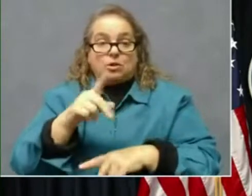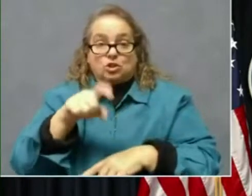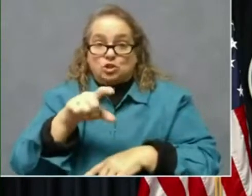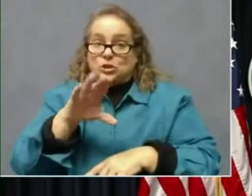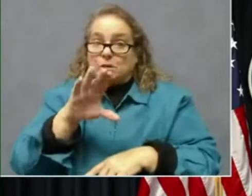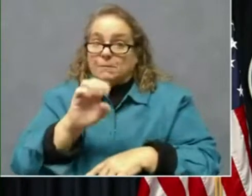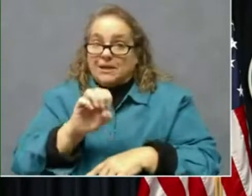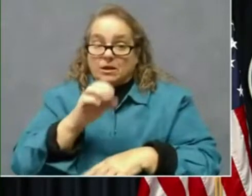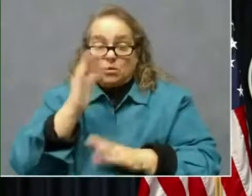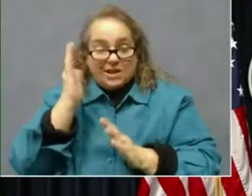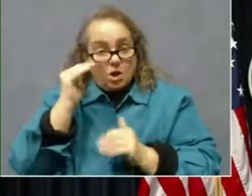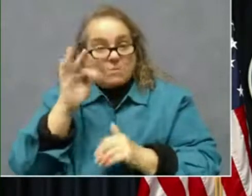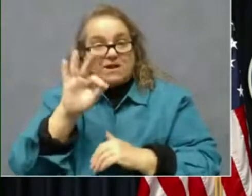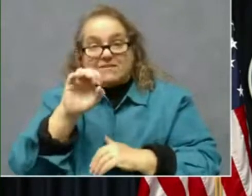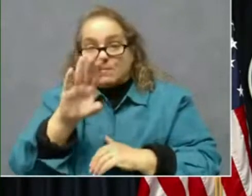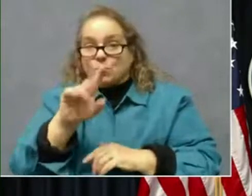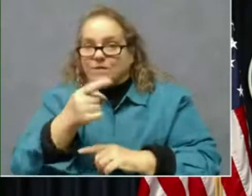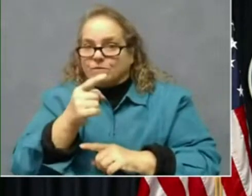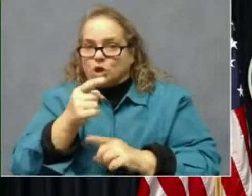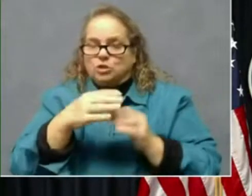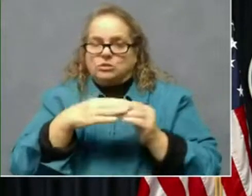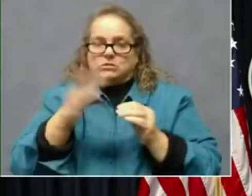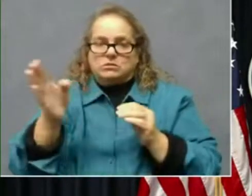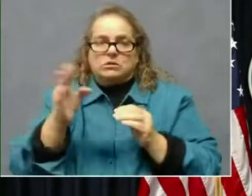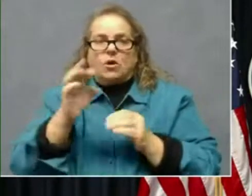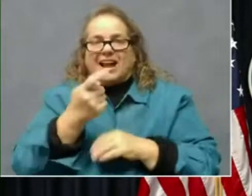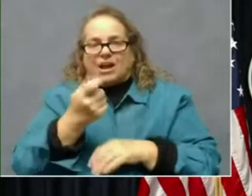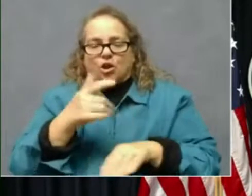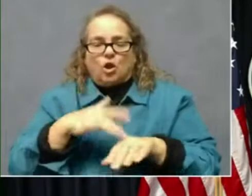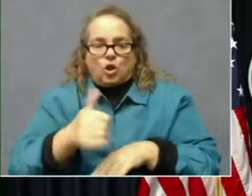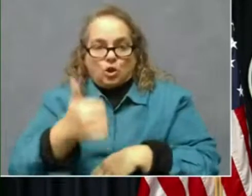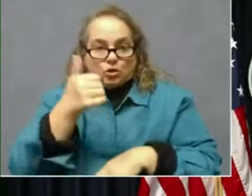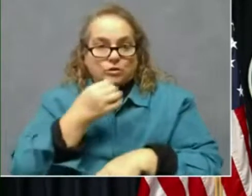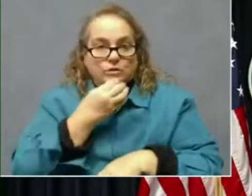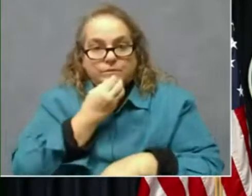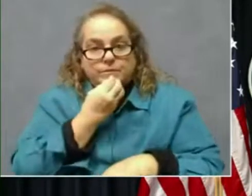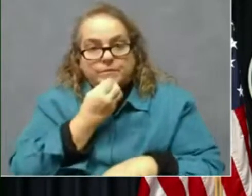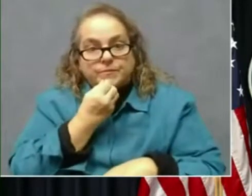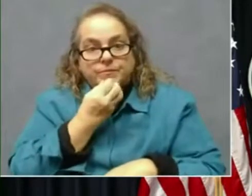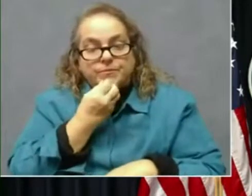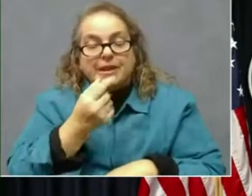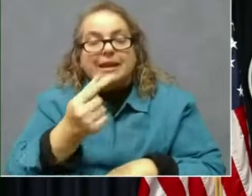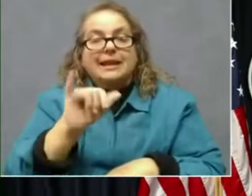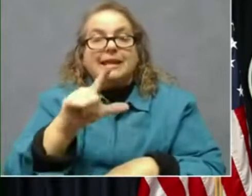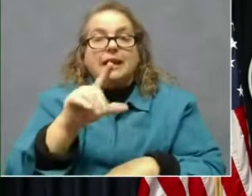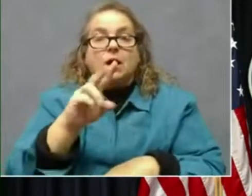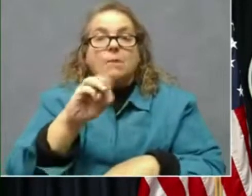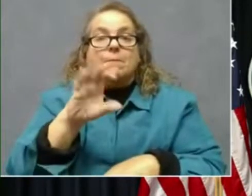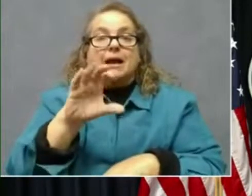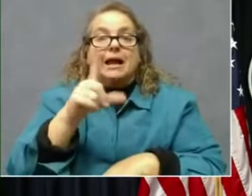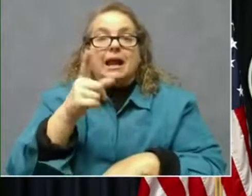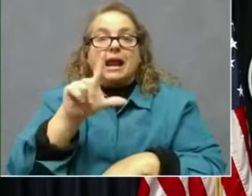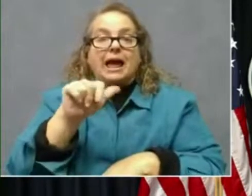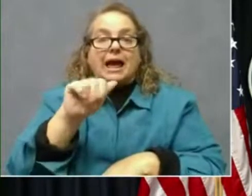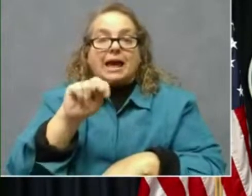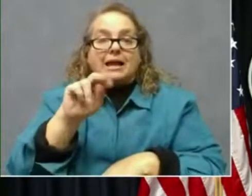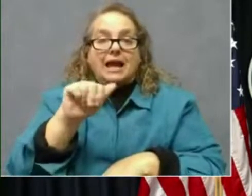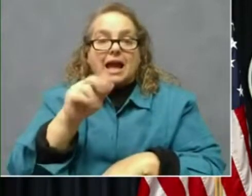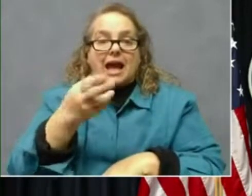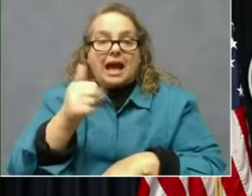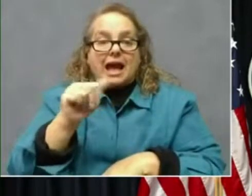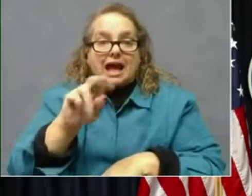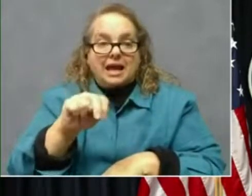we hope February 1st or a little bit earlier, uh, Gil McClanahan from WCHS